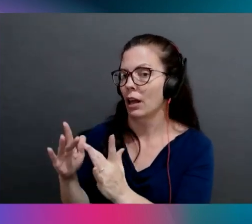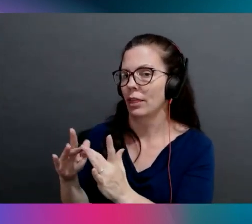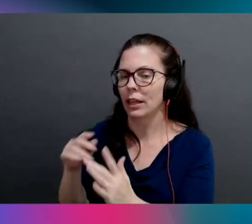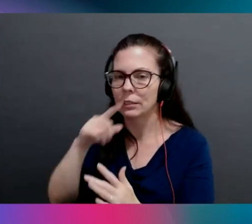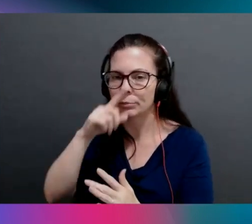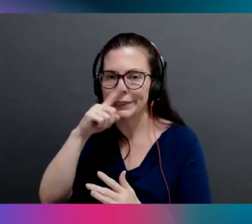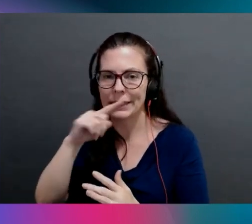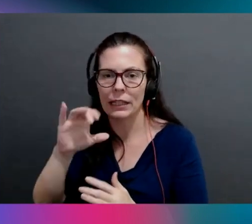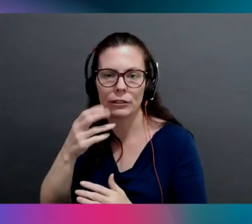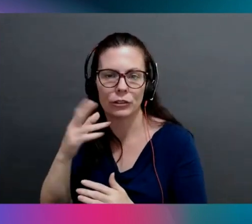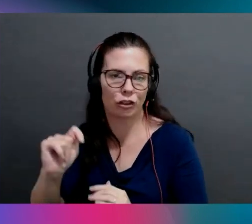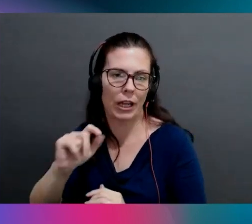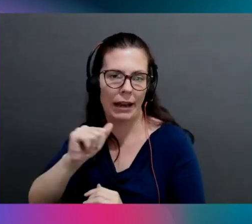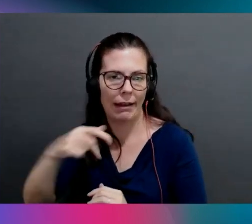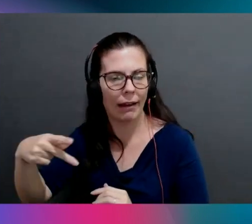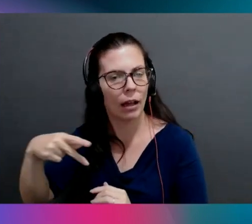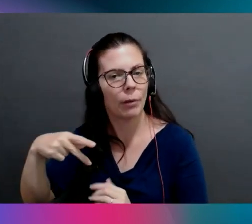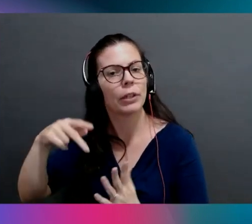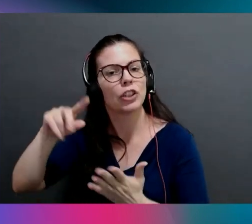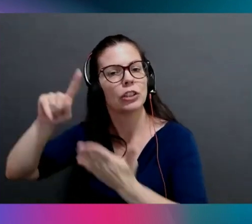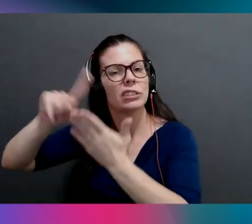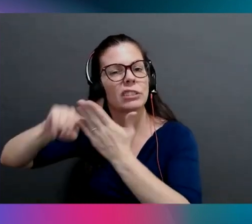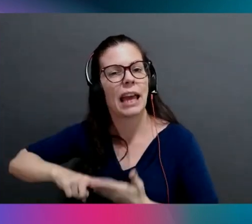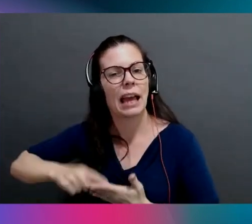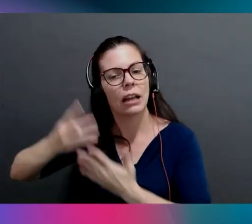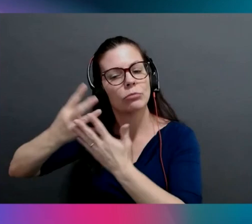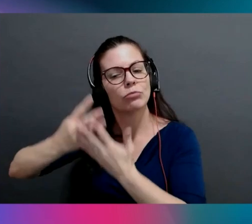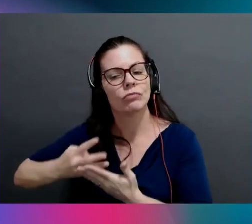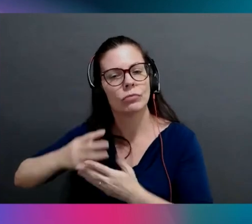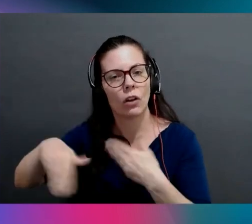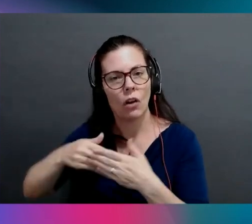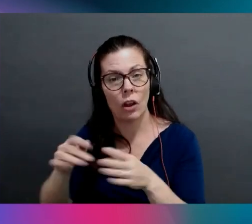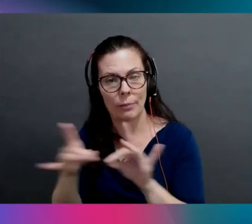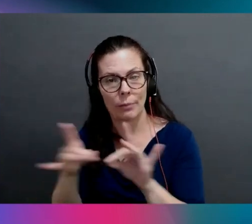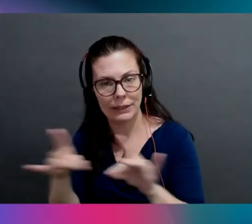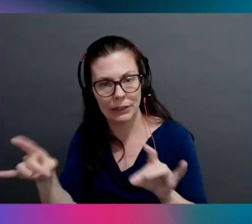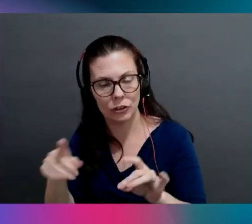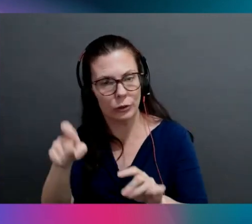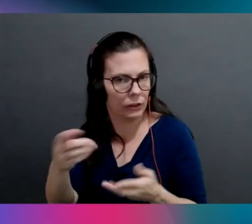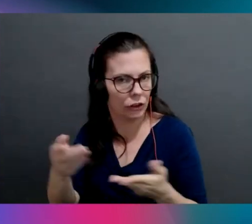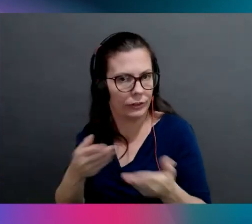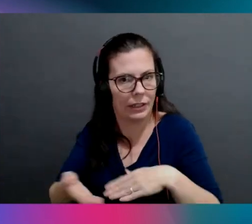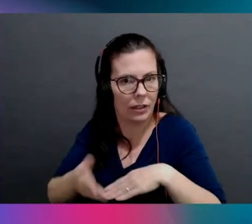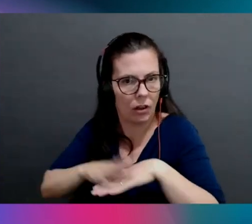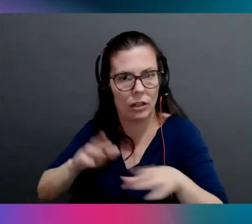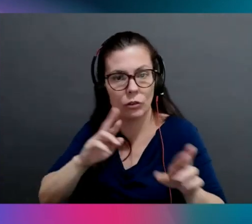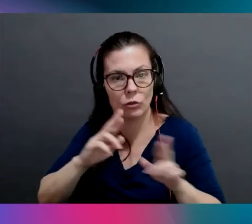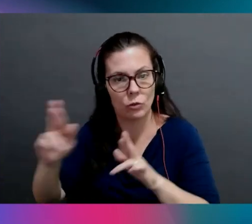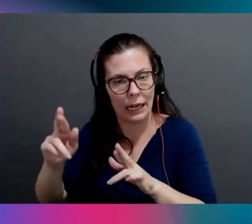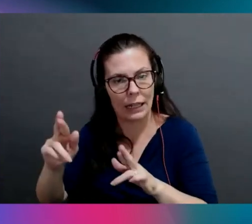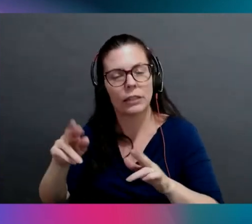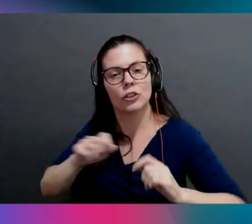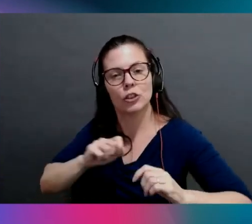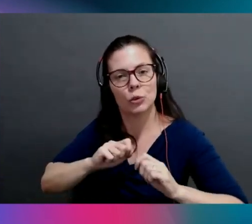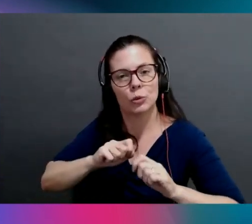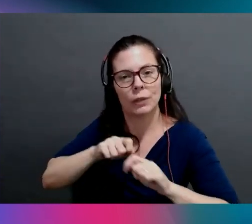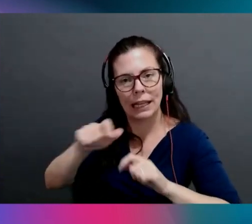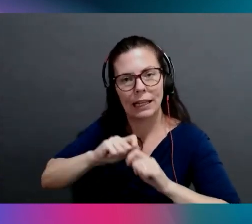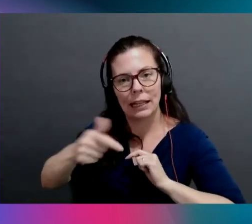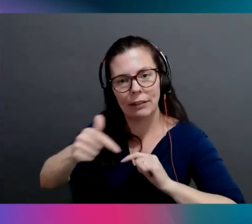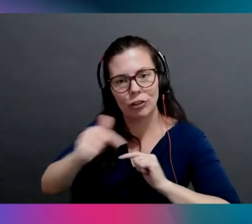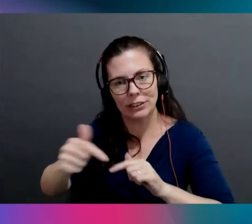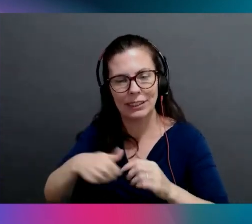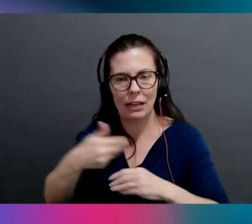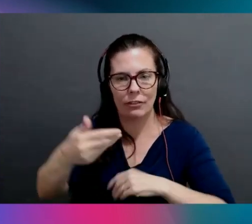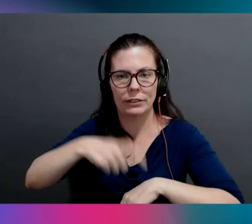application. You want to scan every message. So you have to have a bunch of services on that are ready to like inference every time something pops in. So your, your workload is like